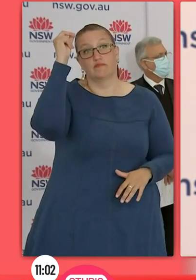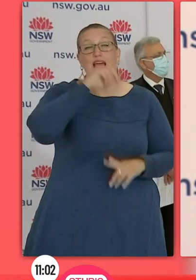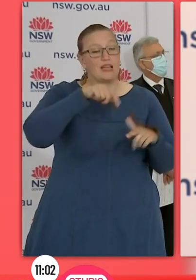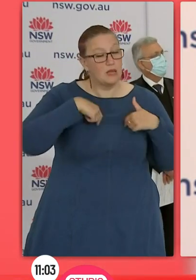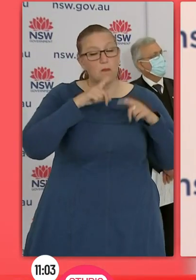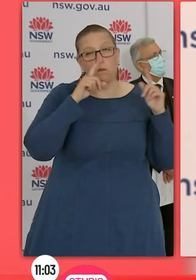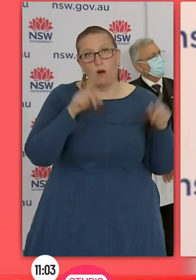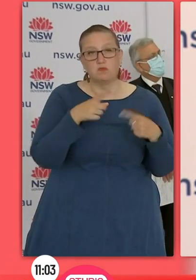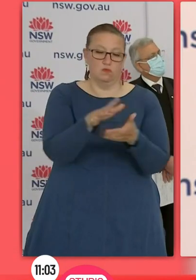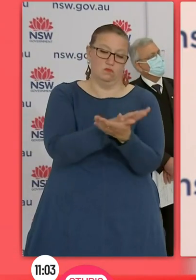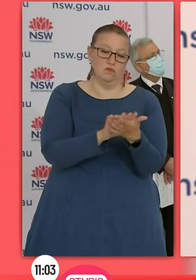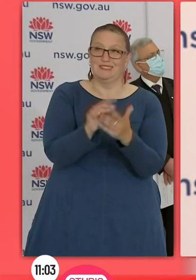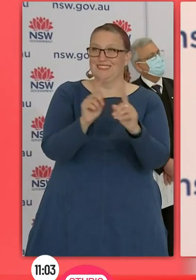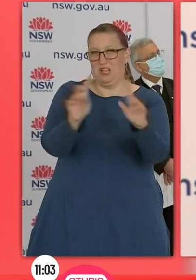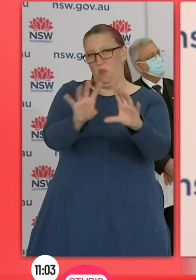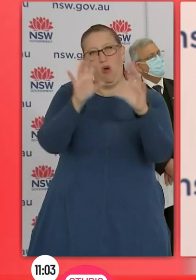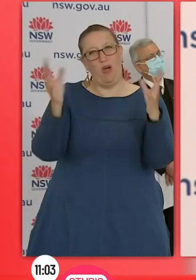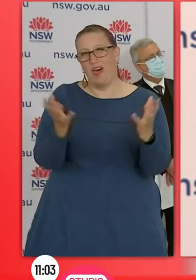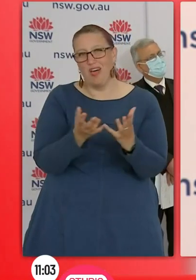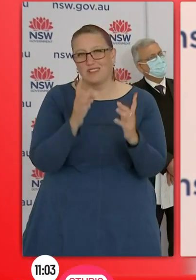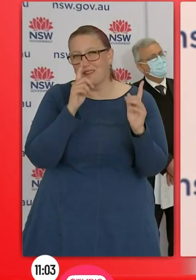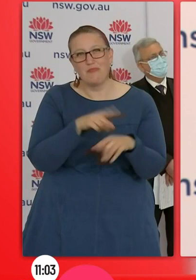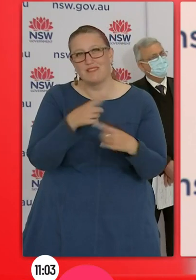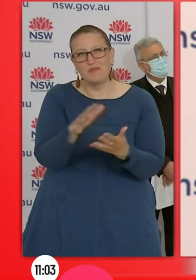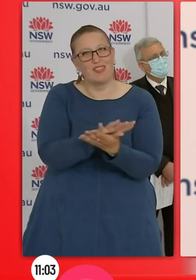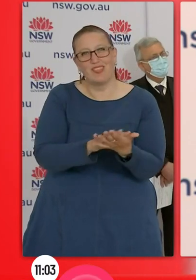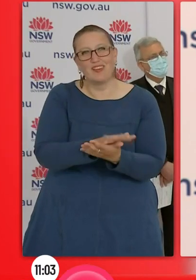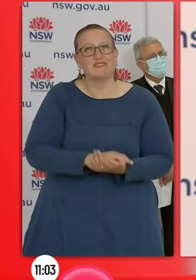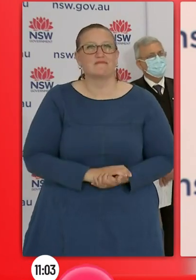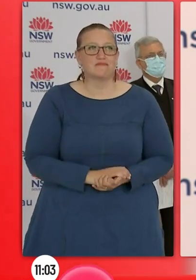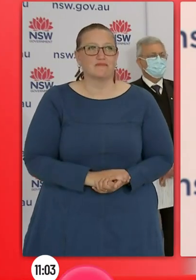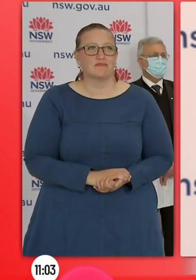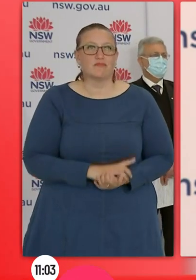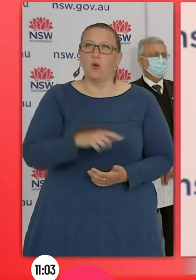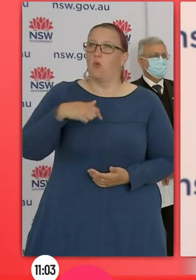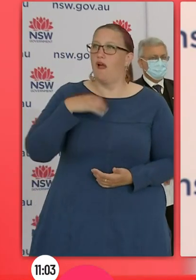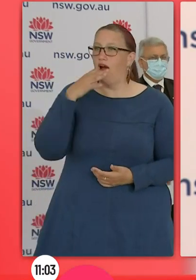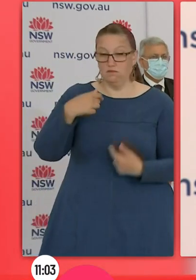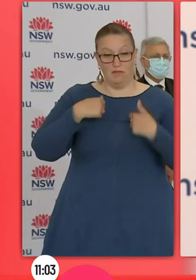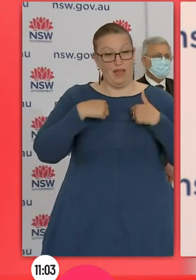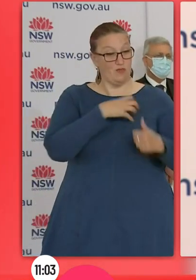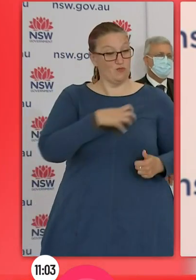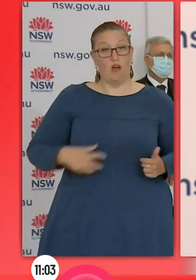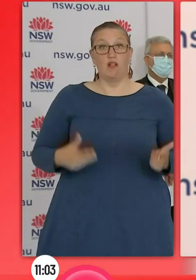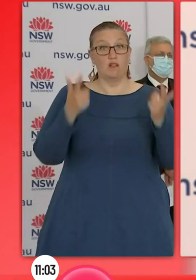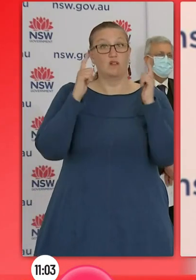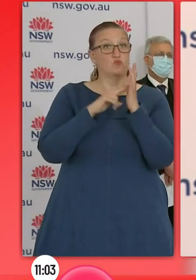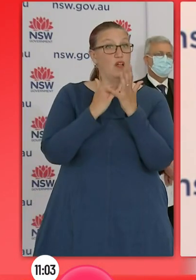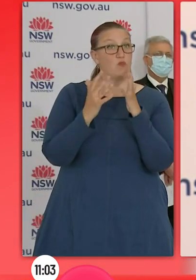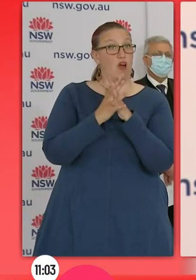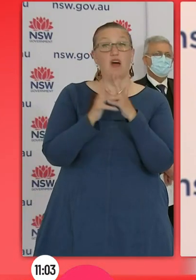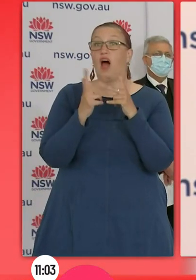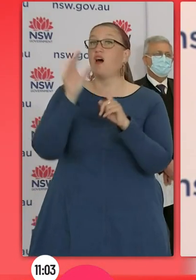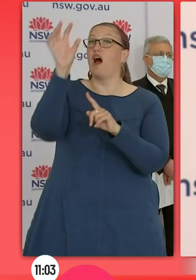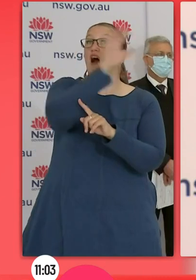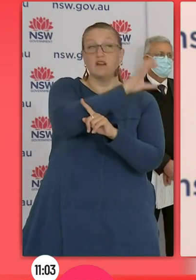colleagues, all other state premiers and first ministers to stick to our plan, stick to the national plan to make sure we